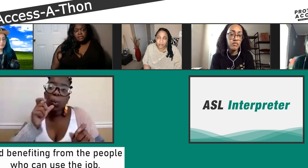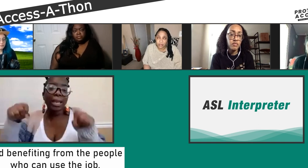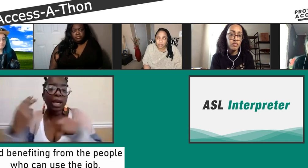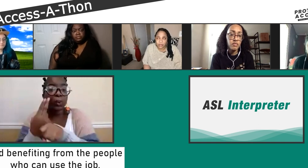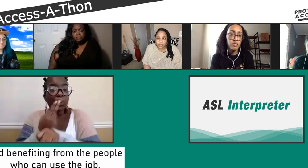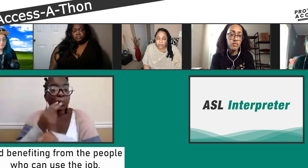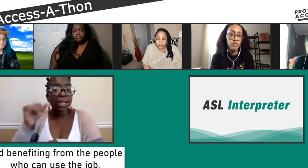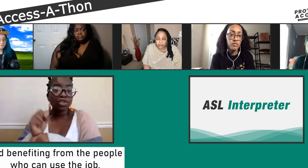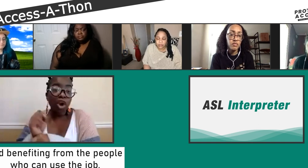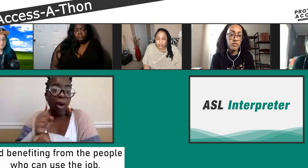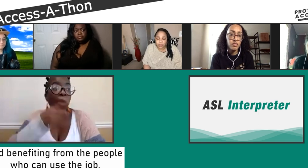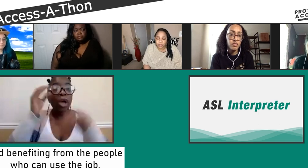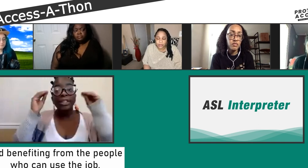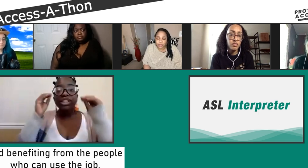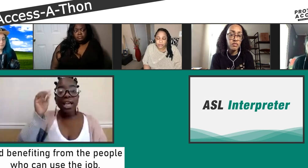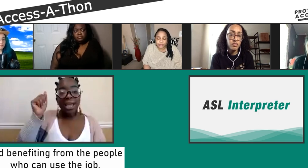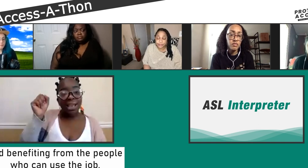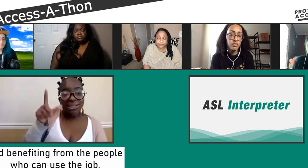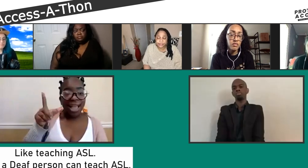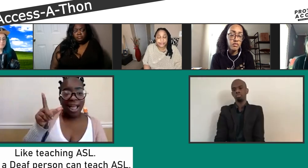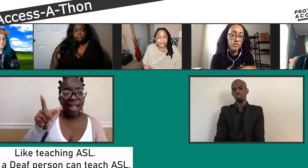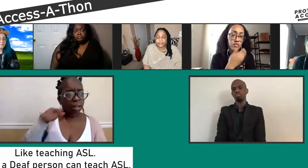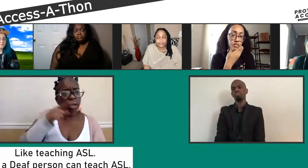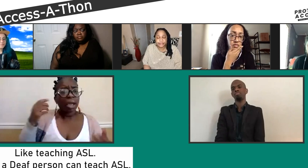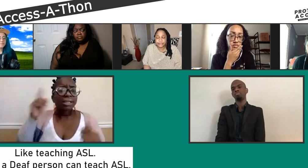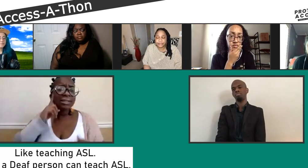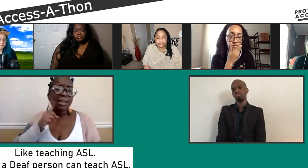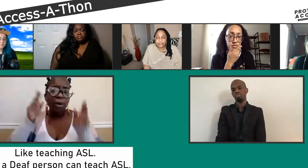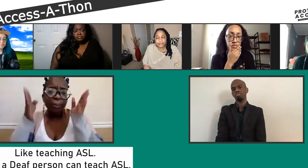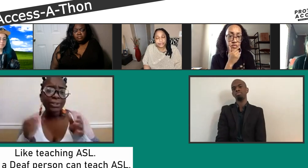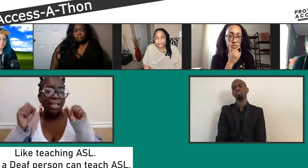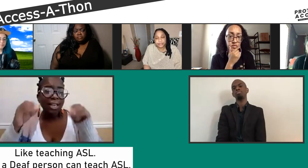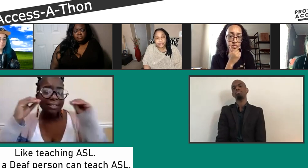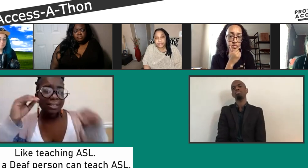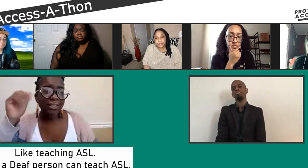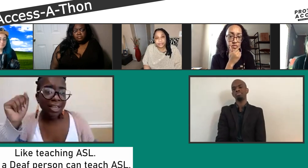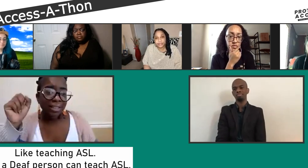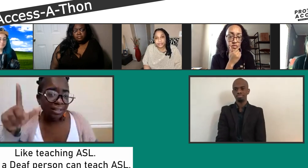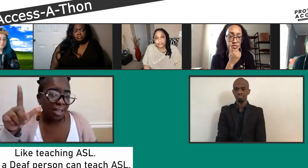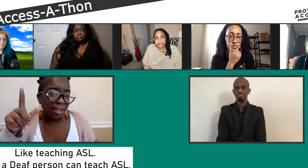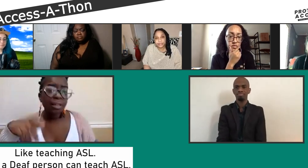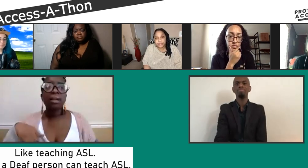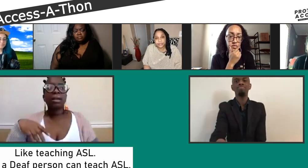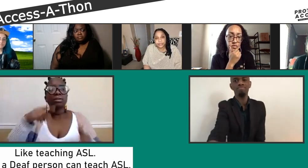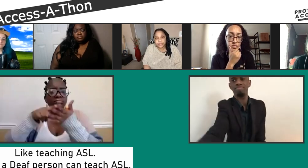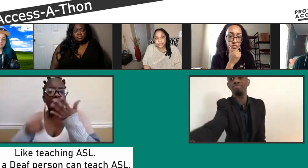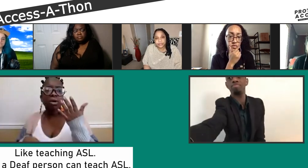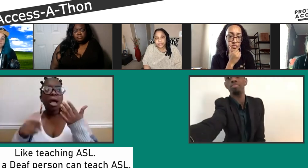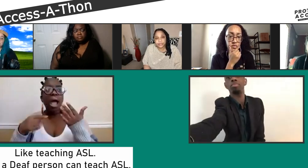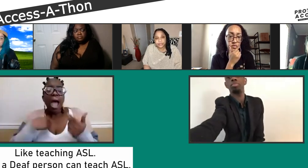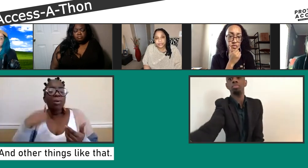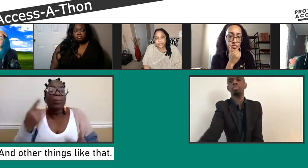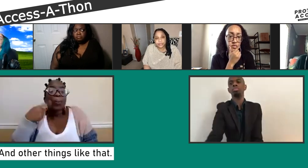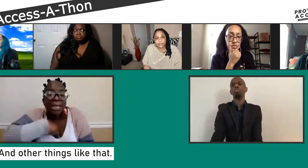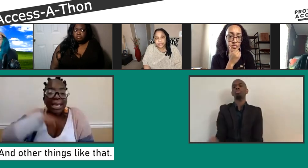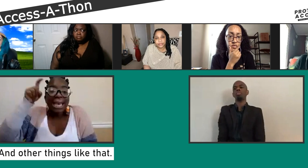people in the deaf community who are having a hard time finding a job themselves. Or you're thinking, oh, let me teach American Sign Language as a hearing person. Now you